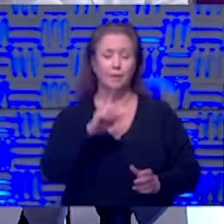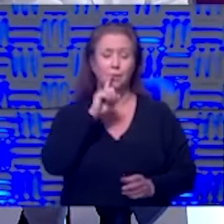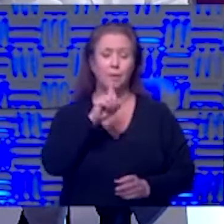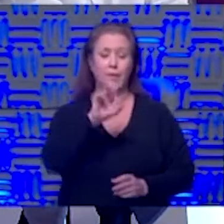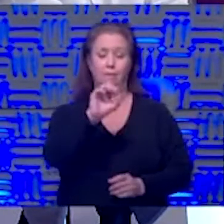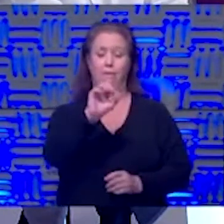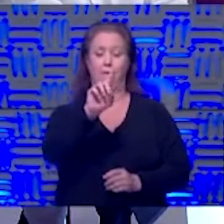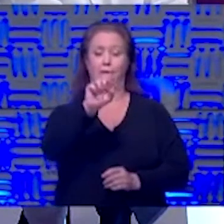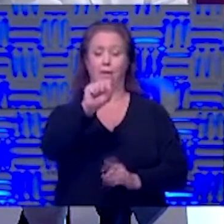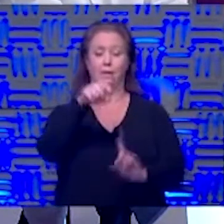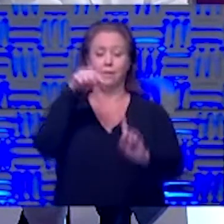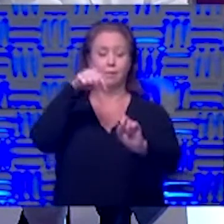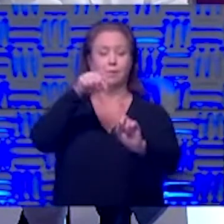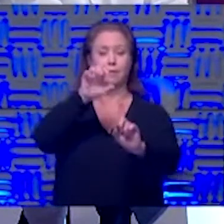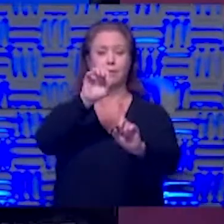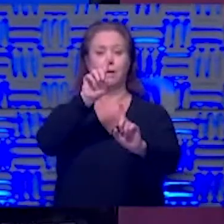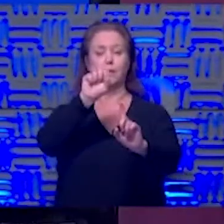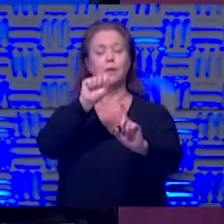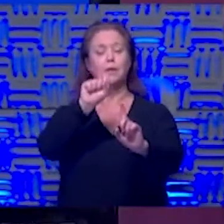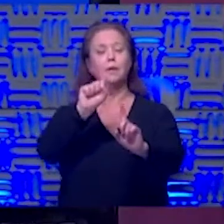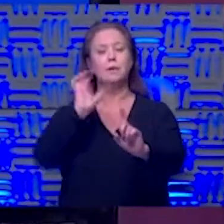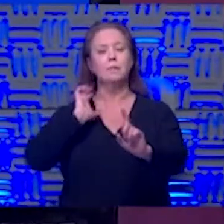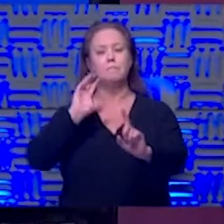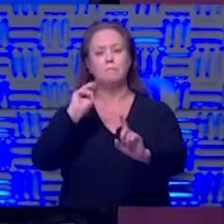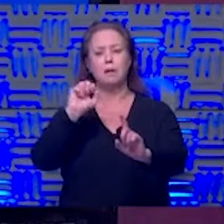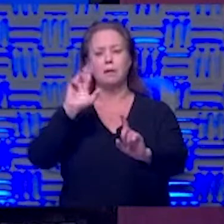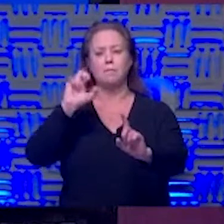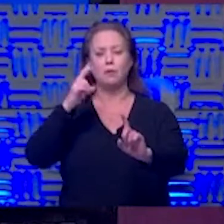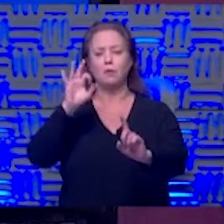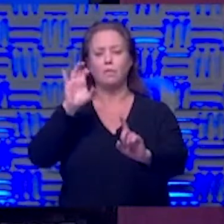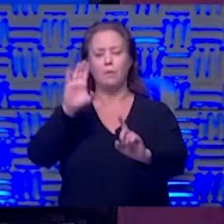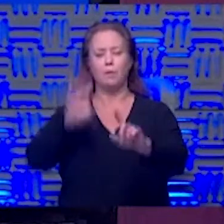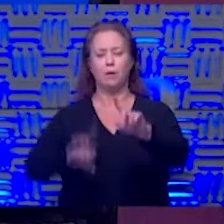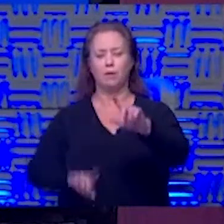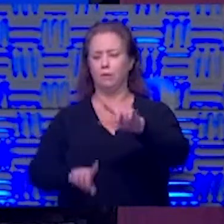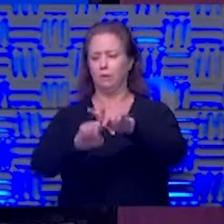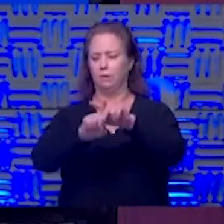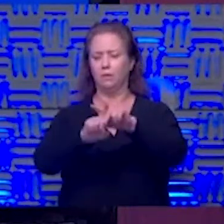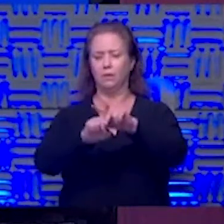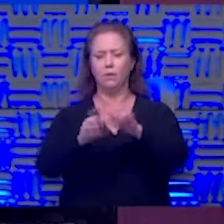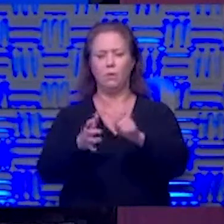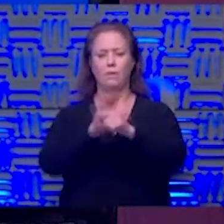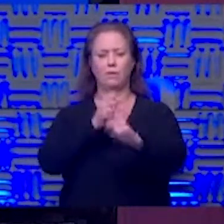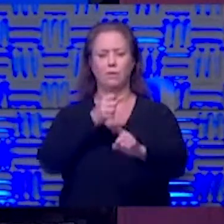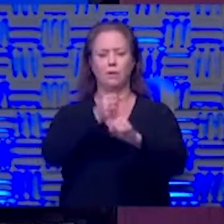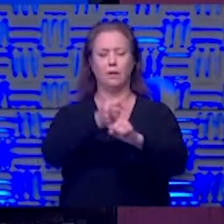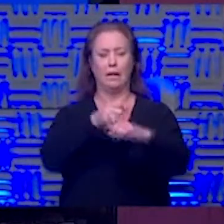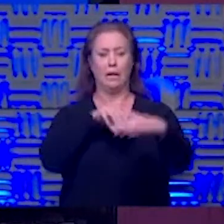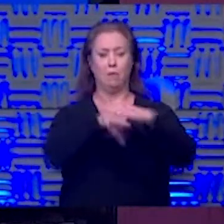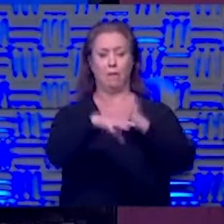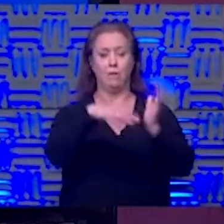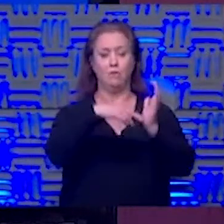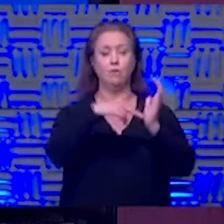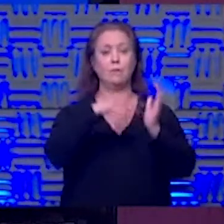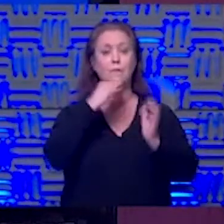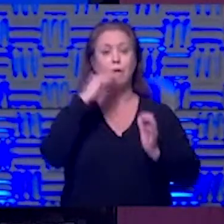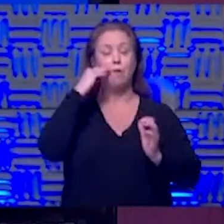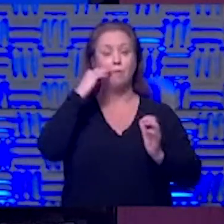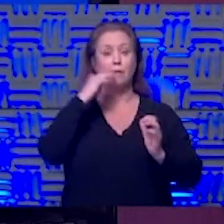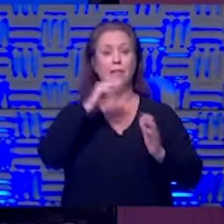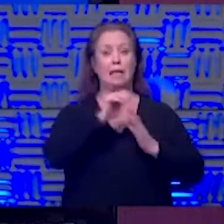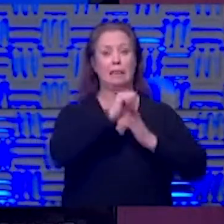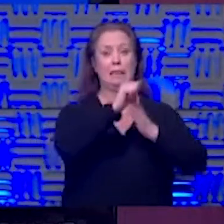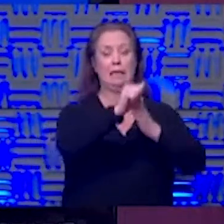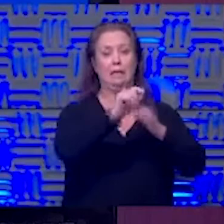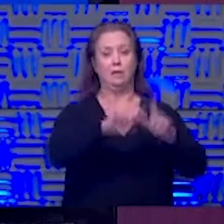you know when the virus first got here it arrived in all around but it really got into nursing homes and that was what led to